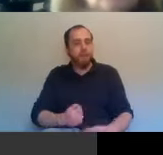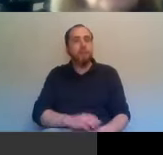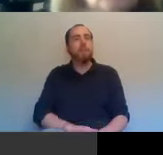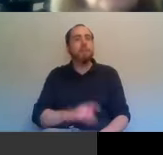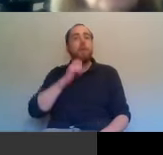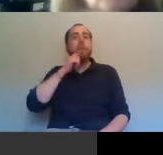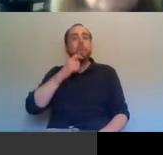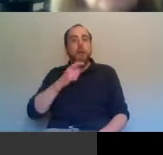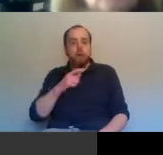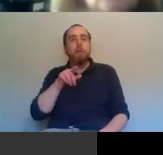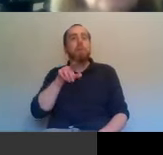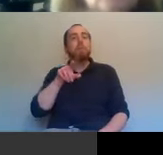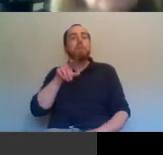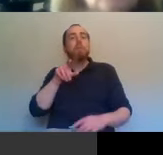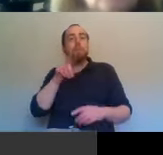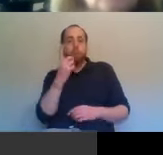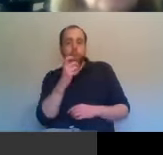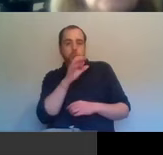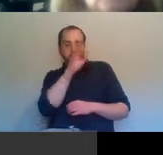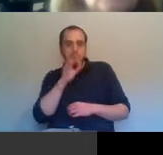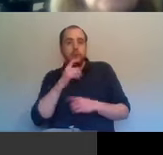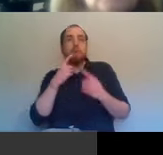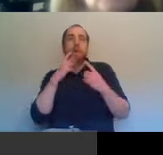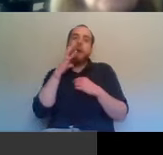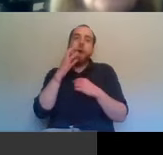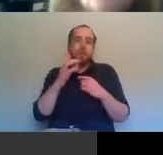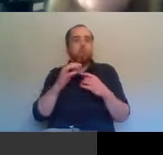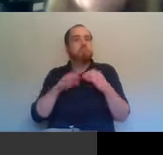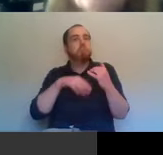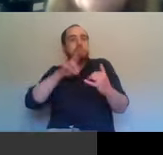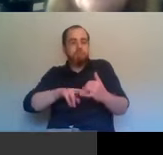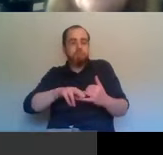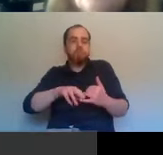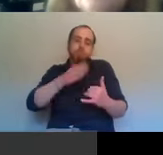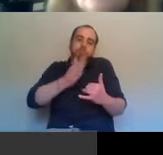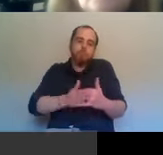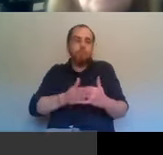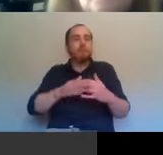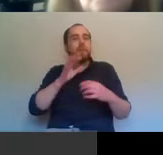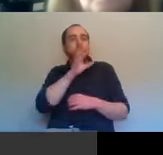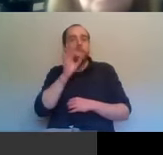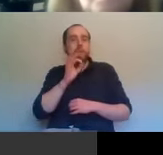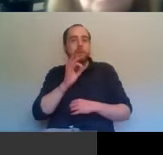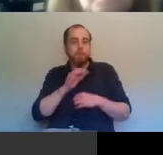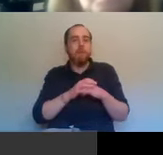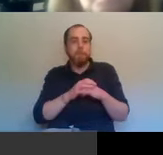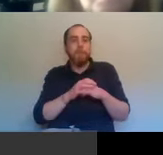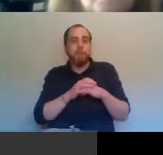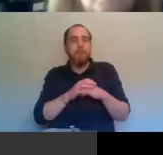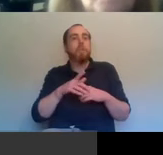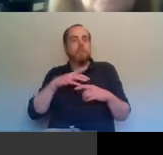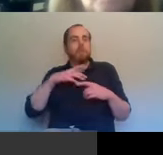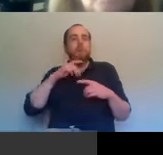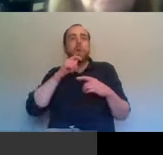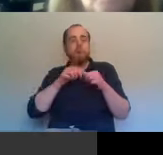call for questions because, um, we'll kind of work towards, you know, there's stuff around, um, how we should mark the centenary and a